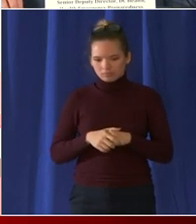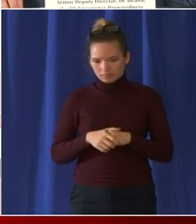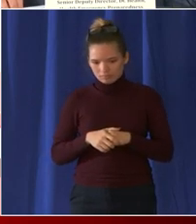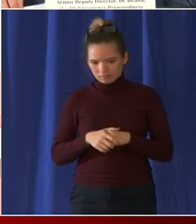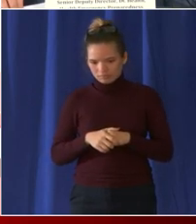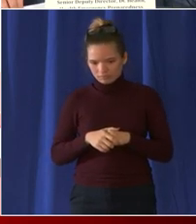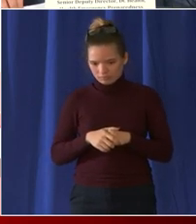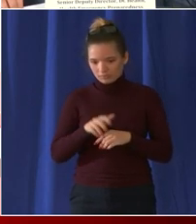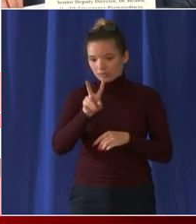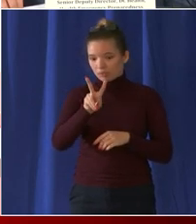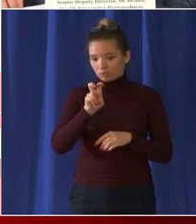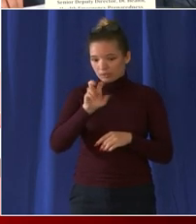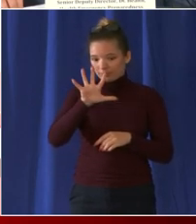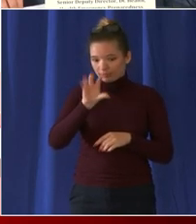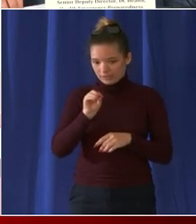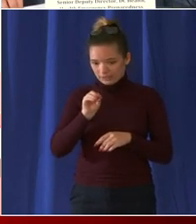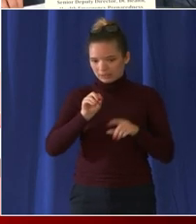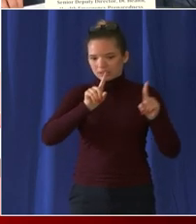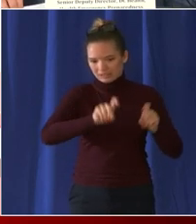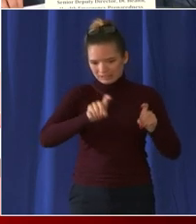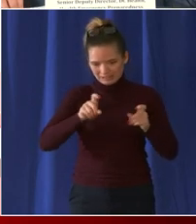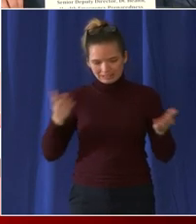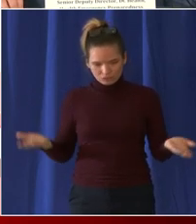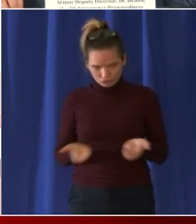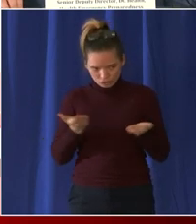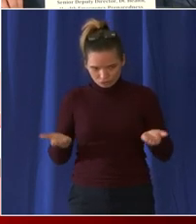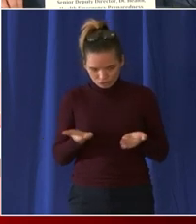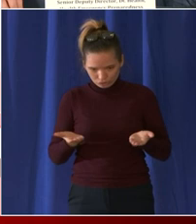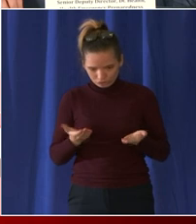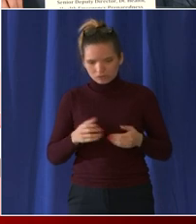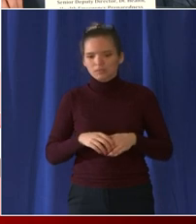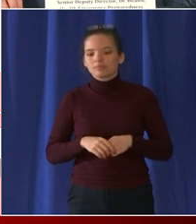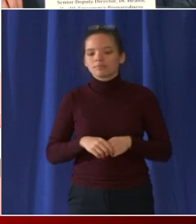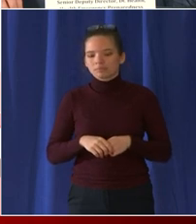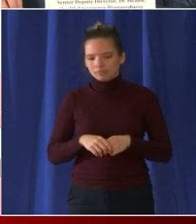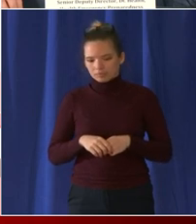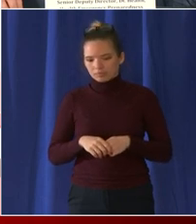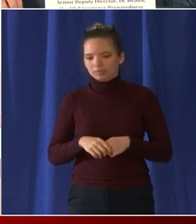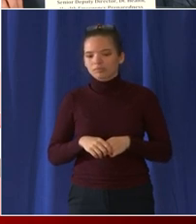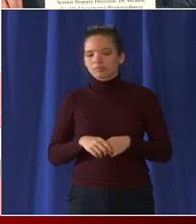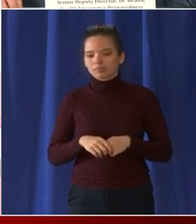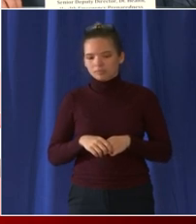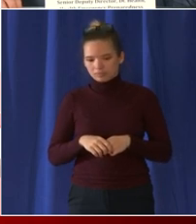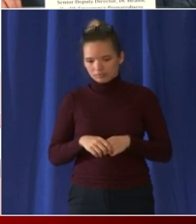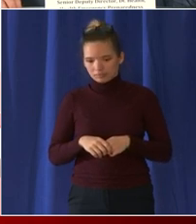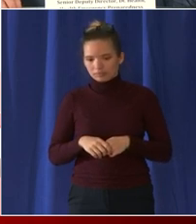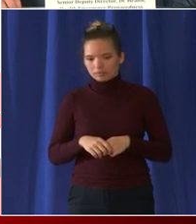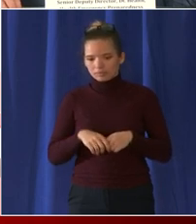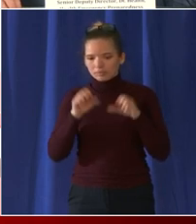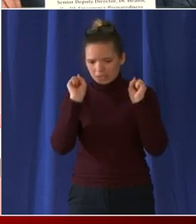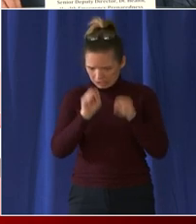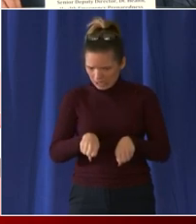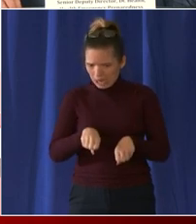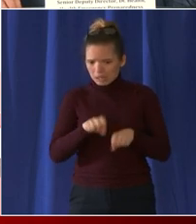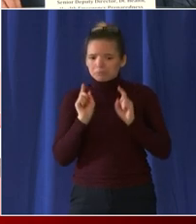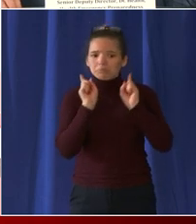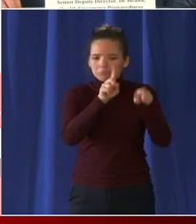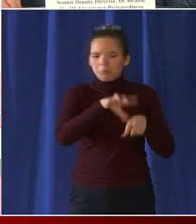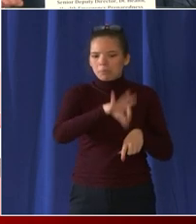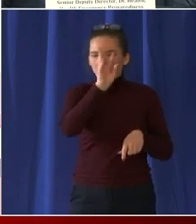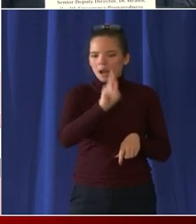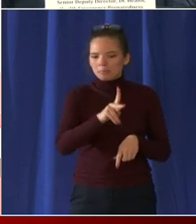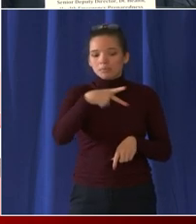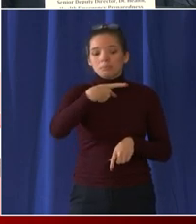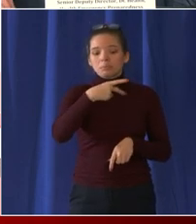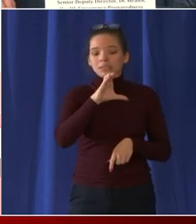you can also pick up a PCR test at 36 test yourself DC locations you can go to a walk up PCR